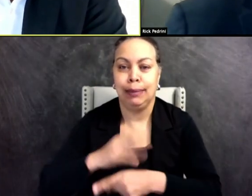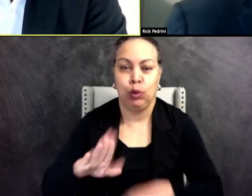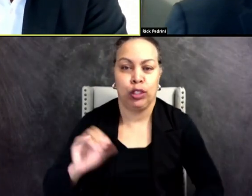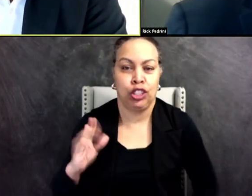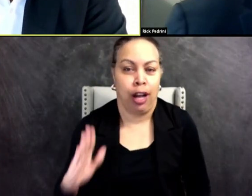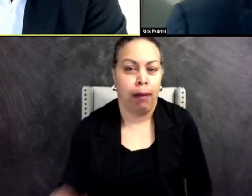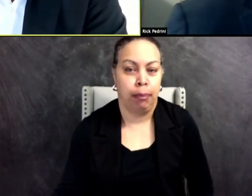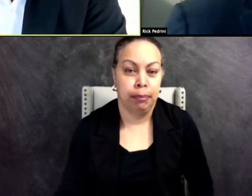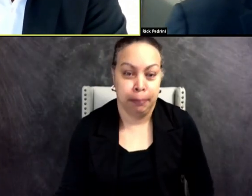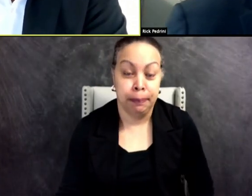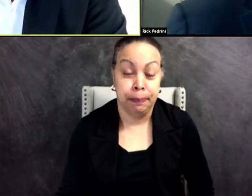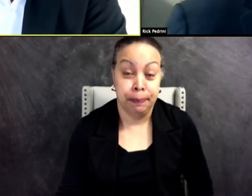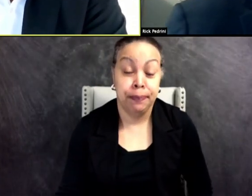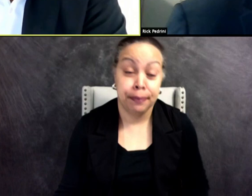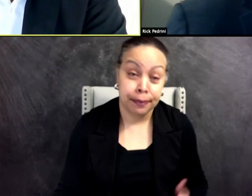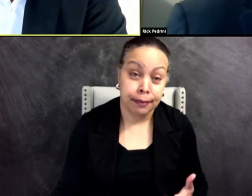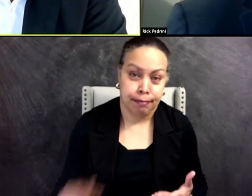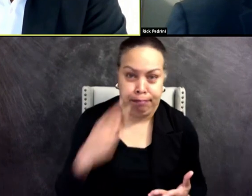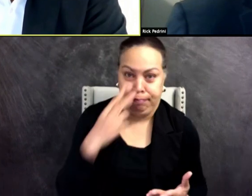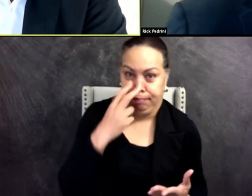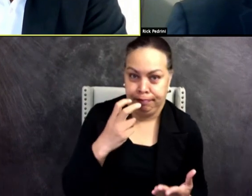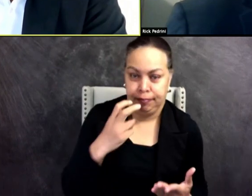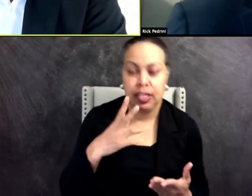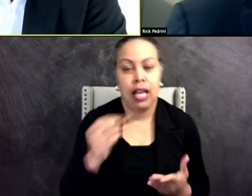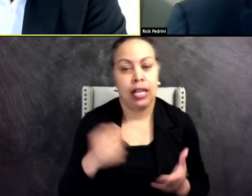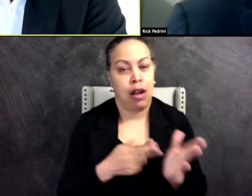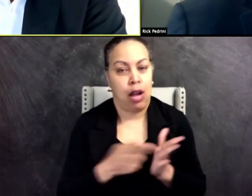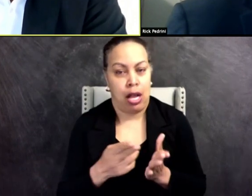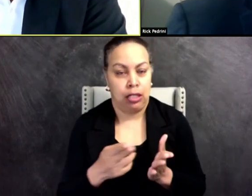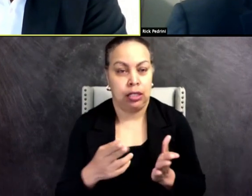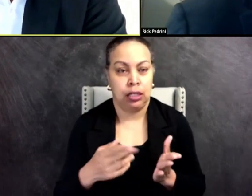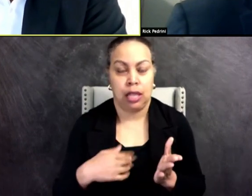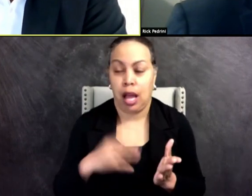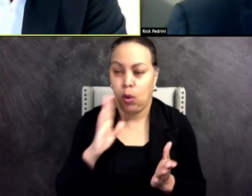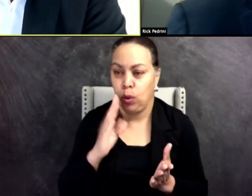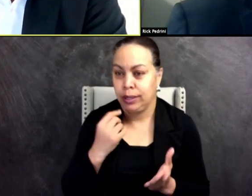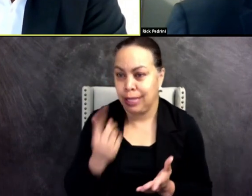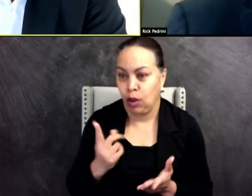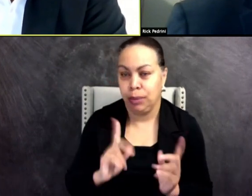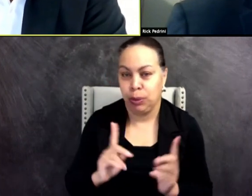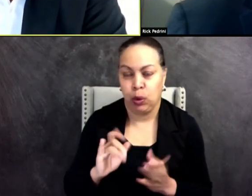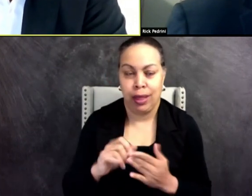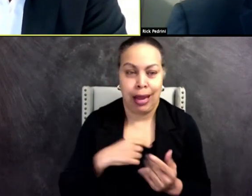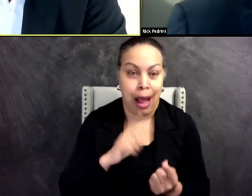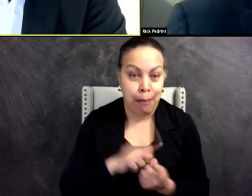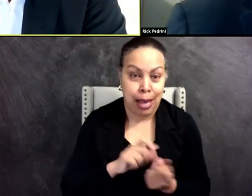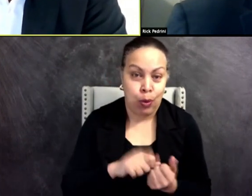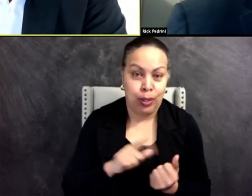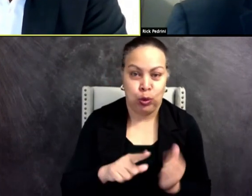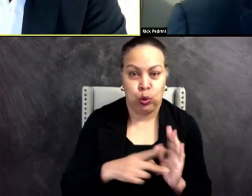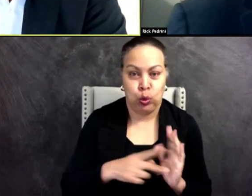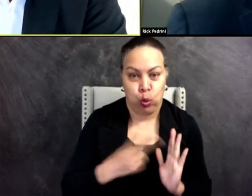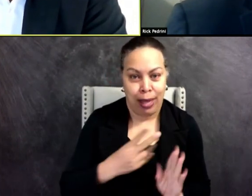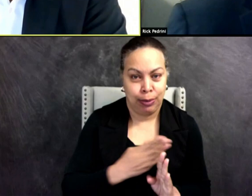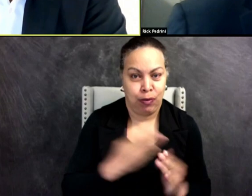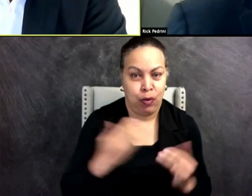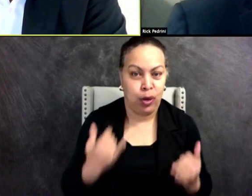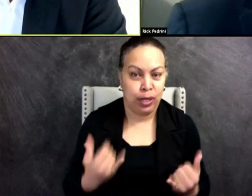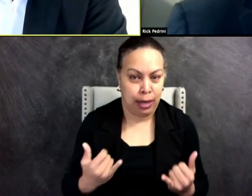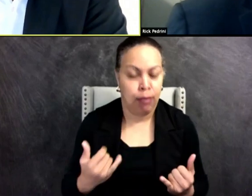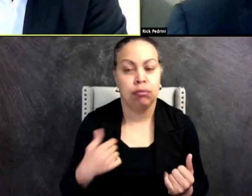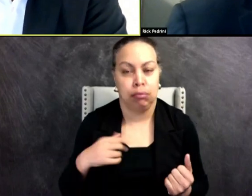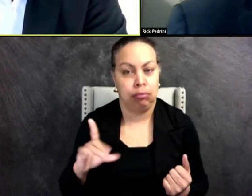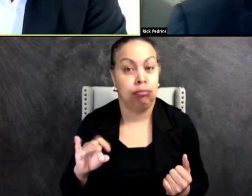Uh, and, and I will, I'll be honest and I'll say to the folks on the call having met with you twice, um, that I did,